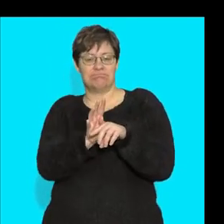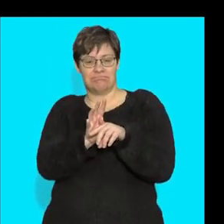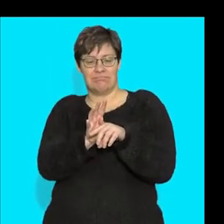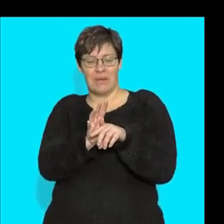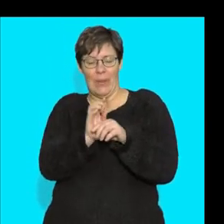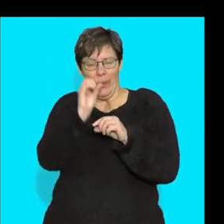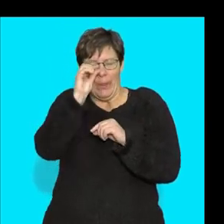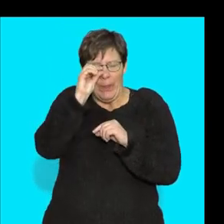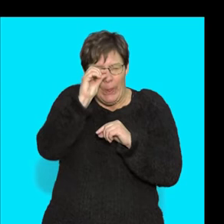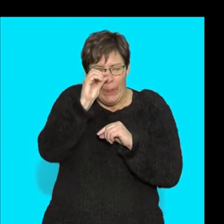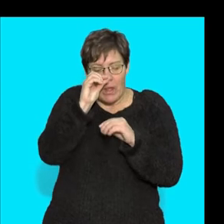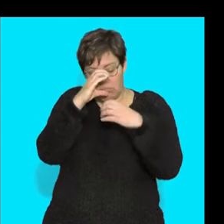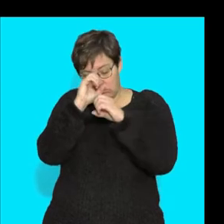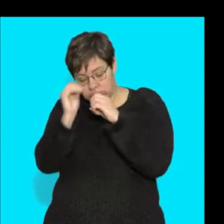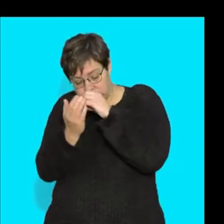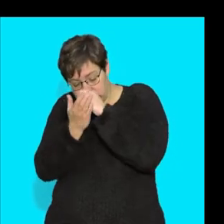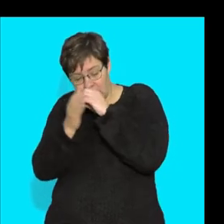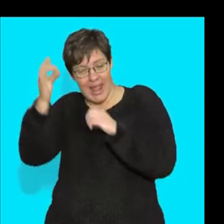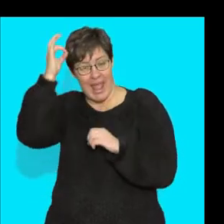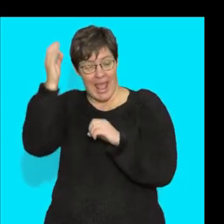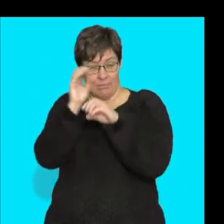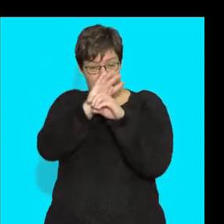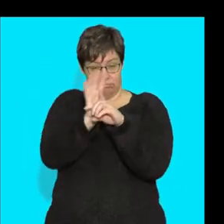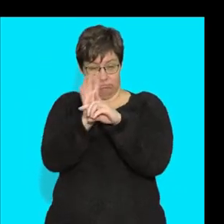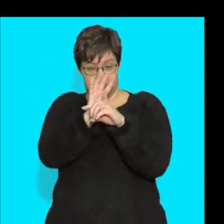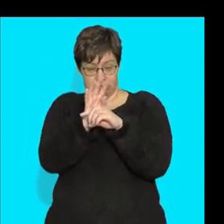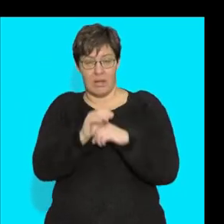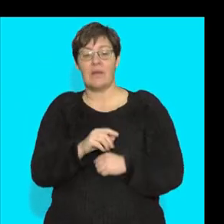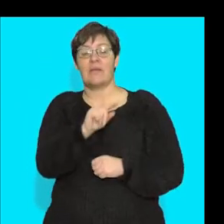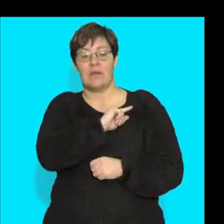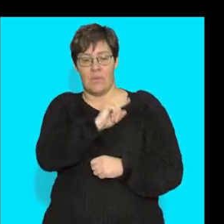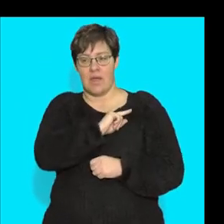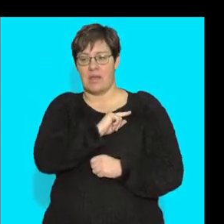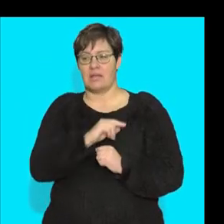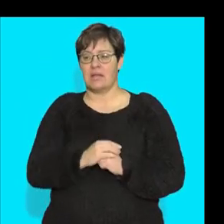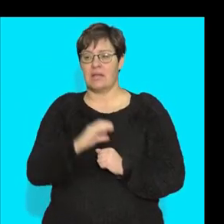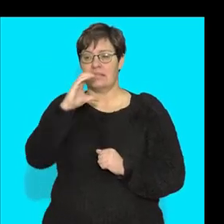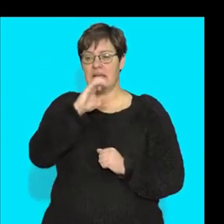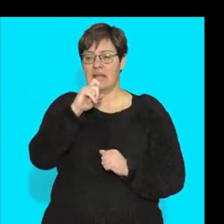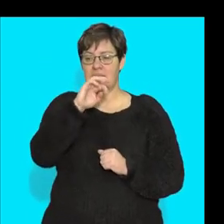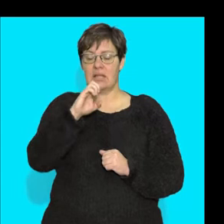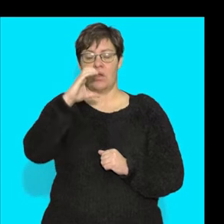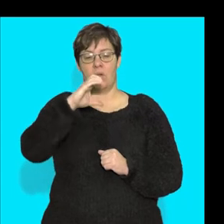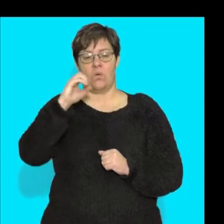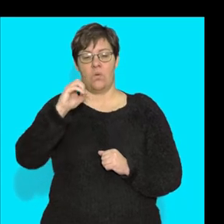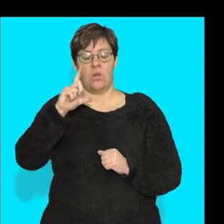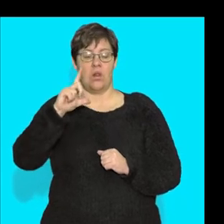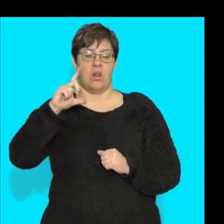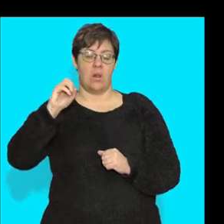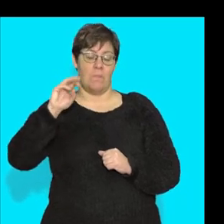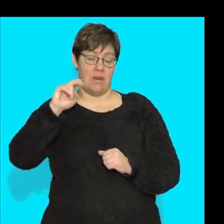these microscopic little hairs at the top. Hence the name ciliated columna.